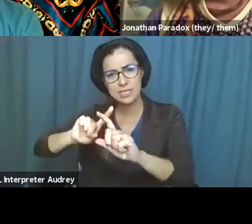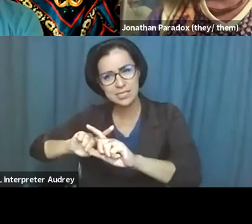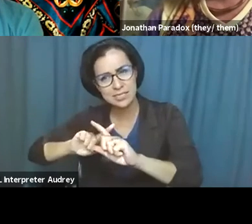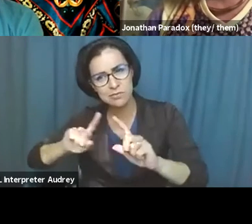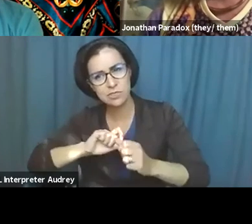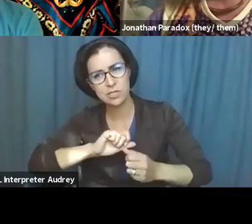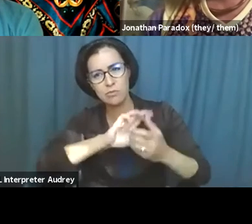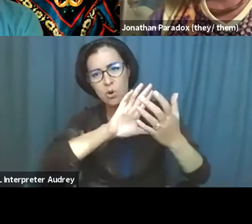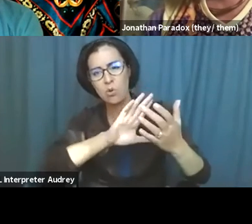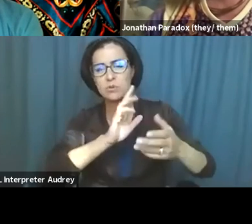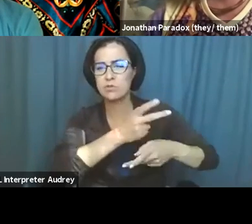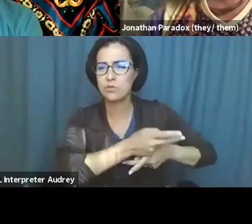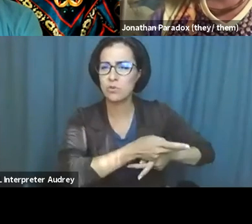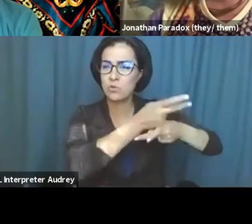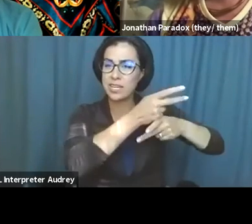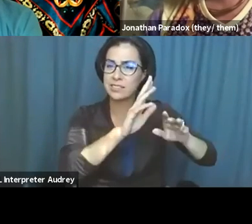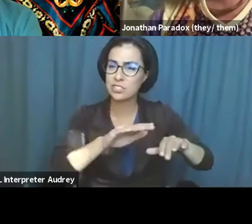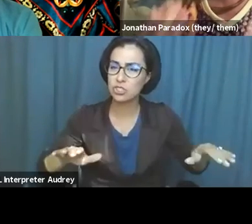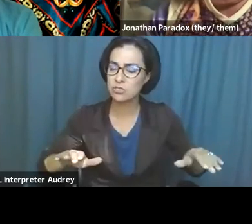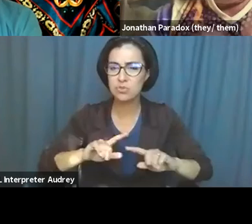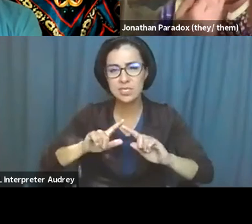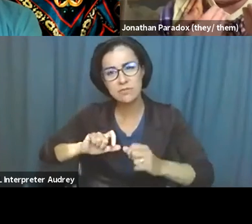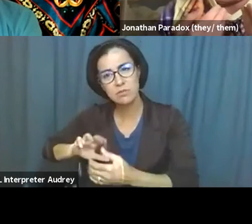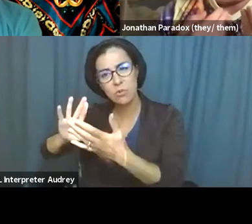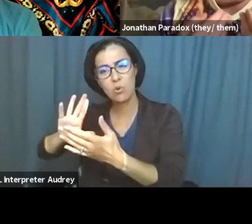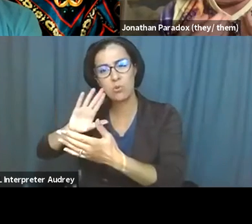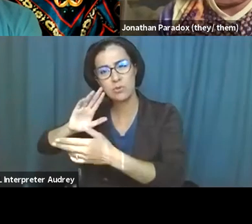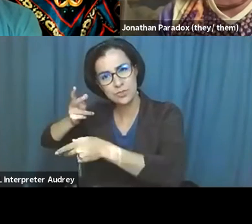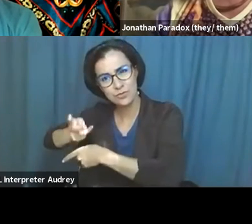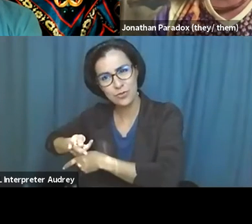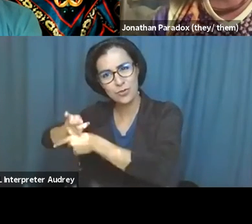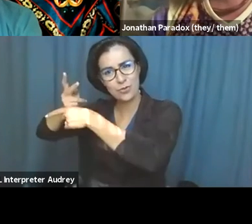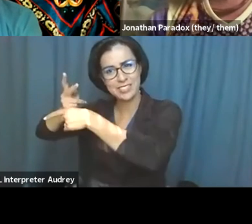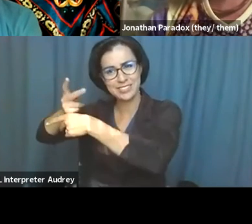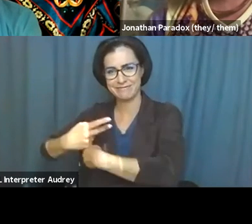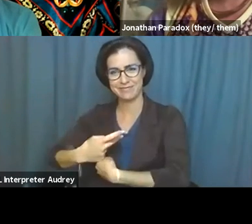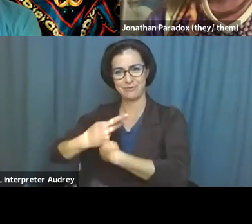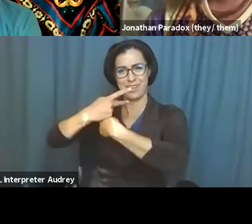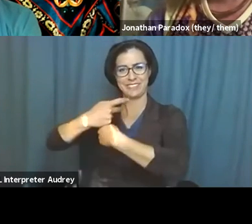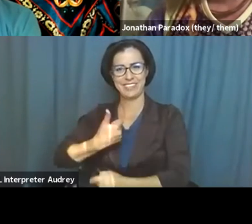um, children, many different ways of, of raising the children within us as well. Um,